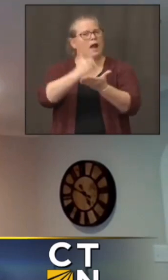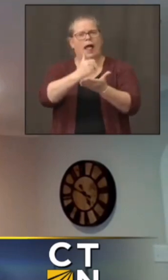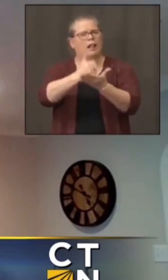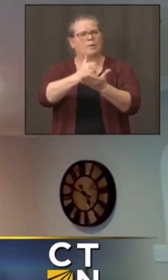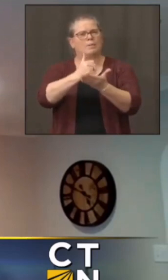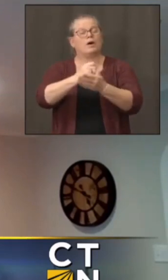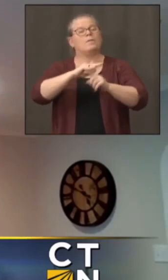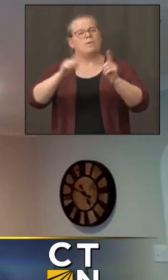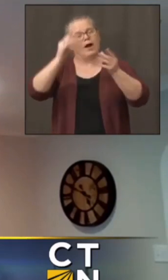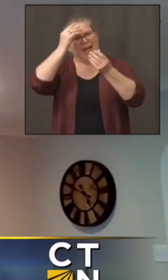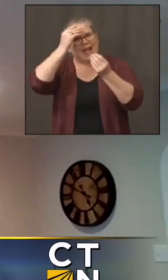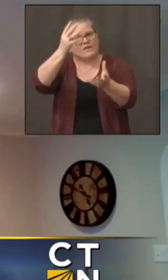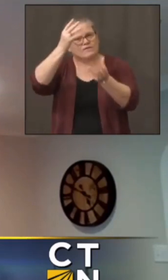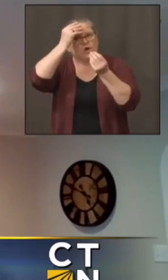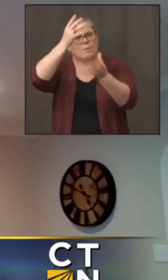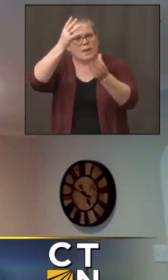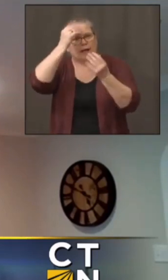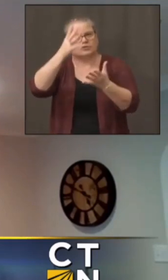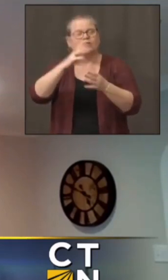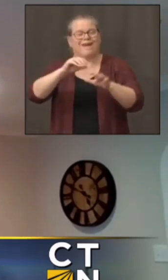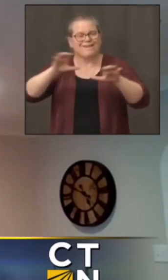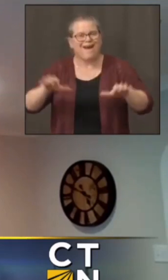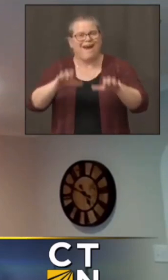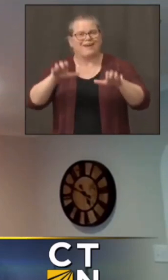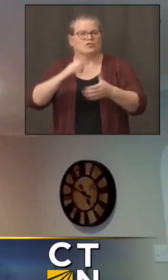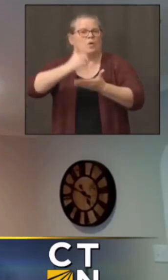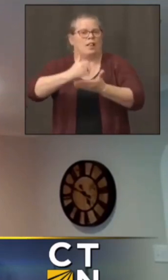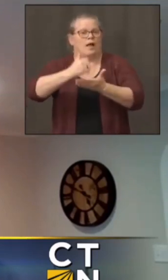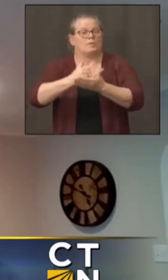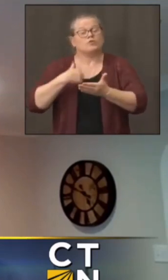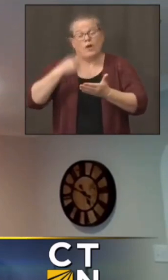I think we should all be concerned and then take the appropriate actions.